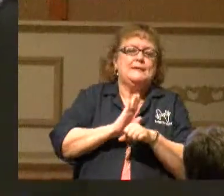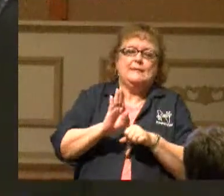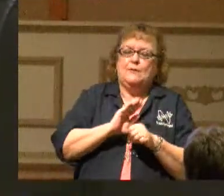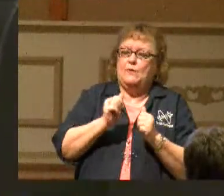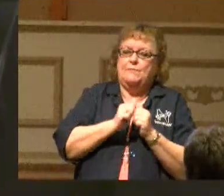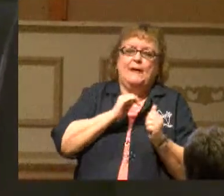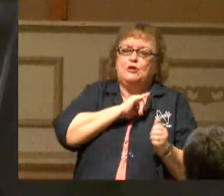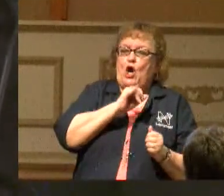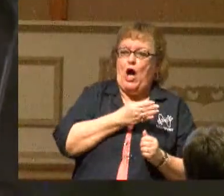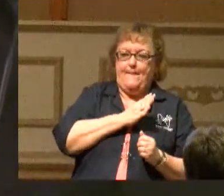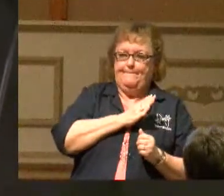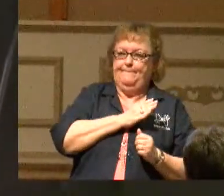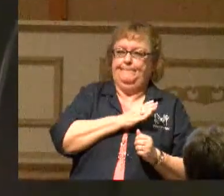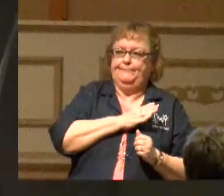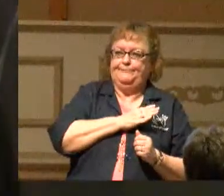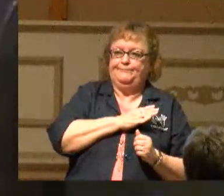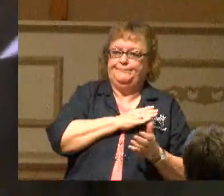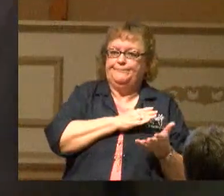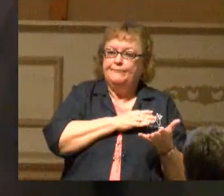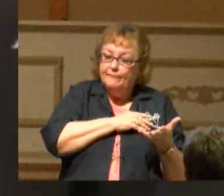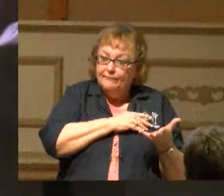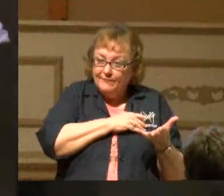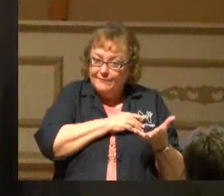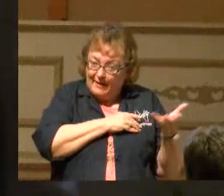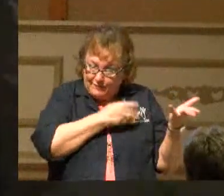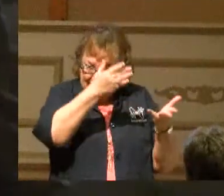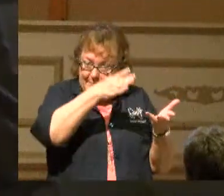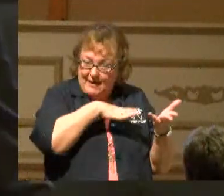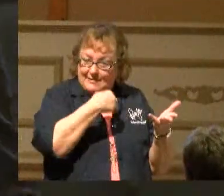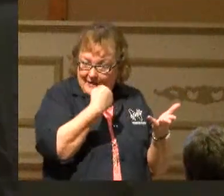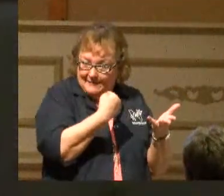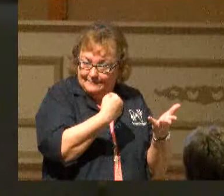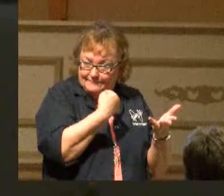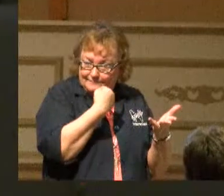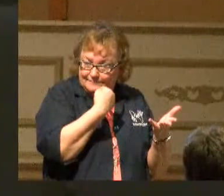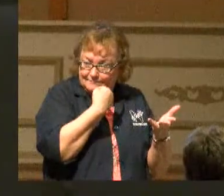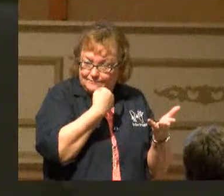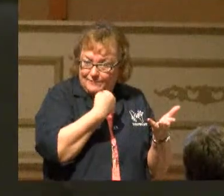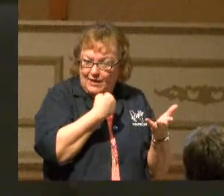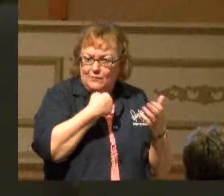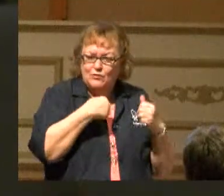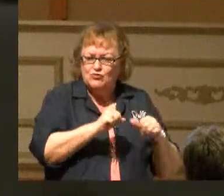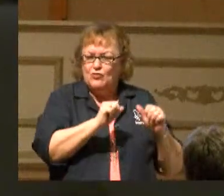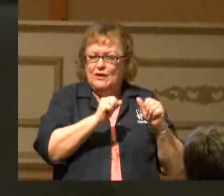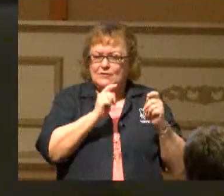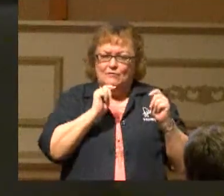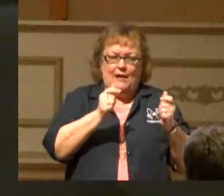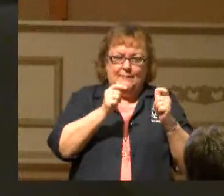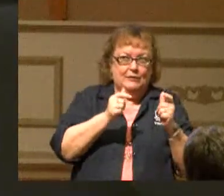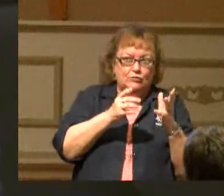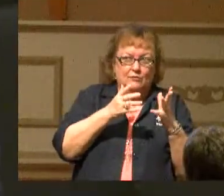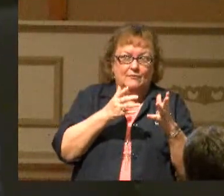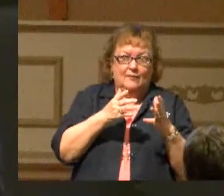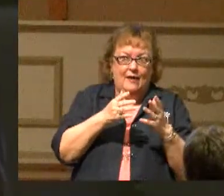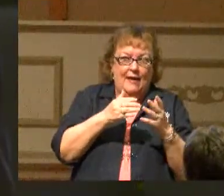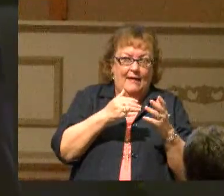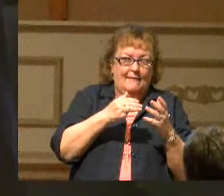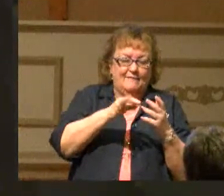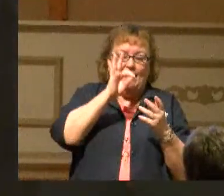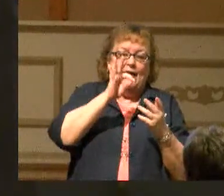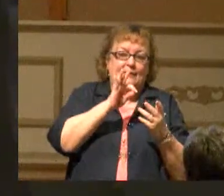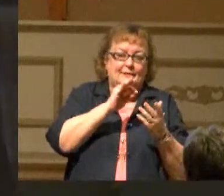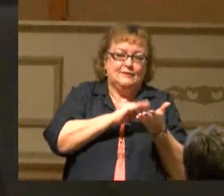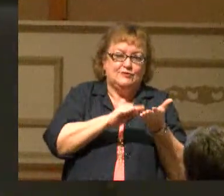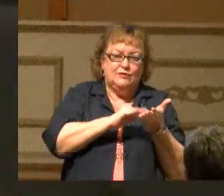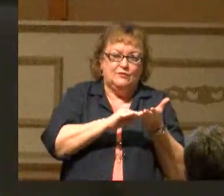with my job. And he was trying so rapidly to come up with an excuse. It came